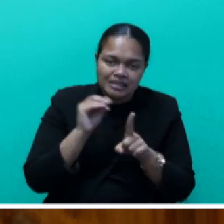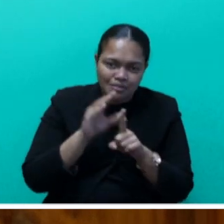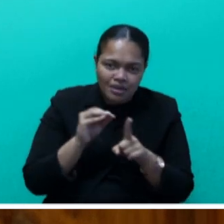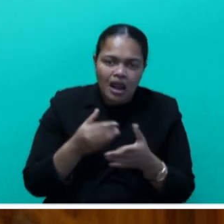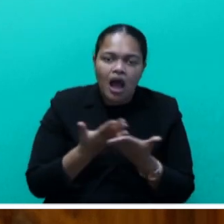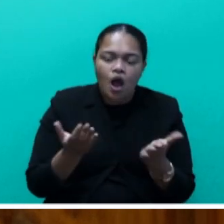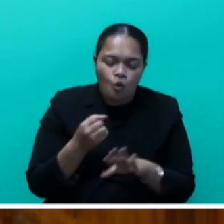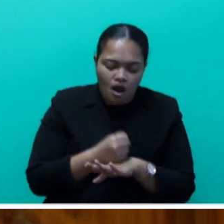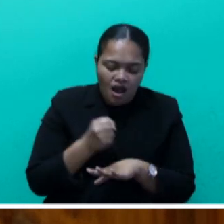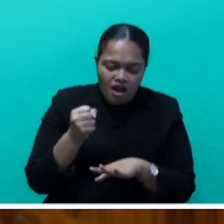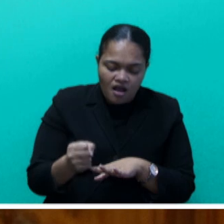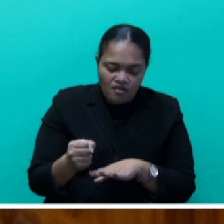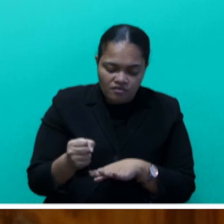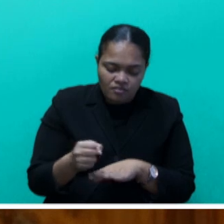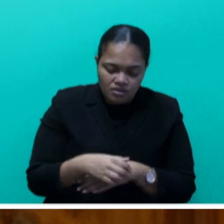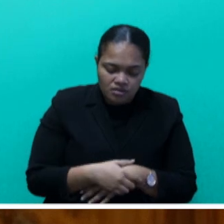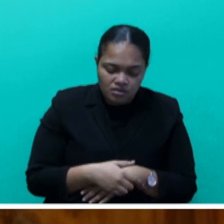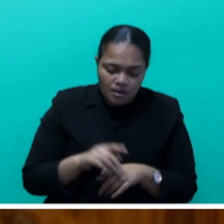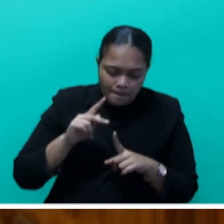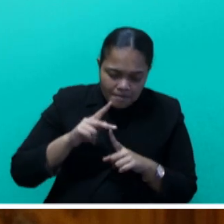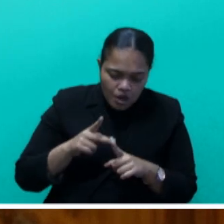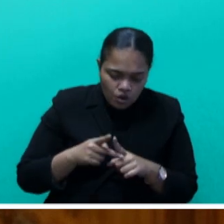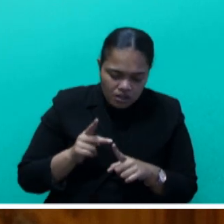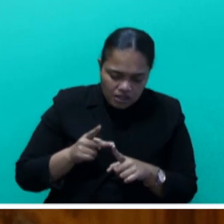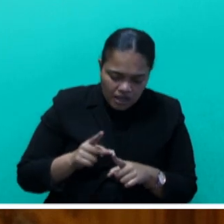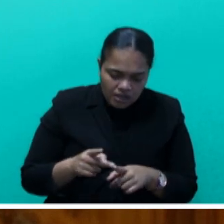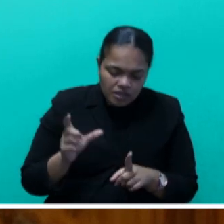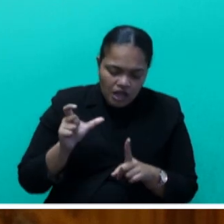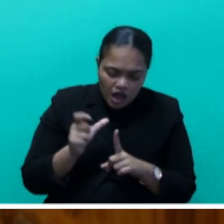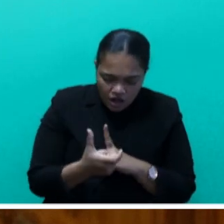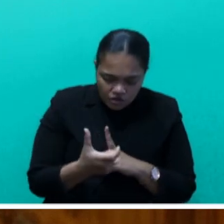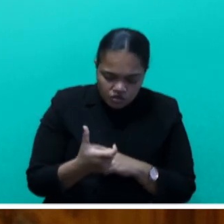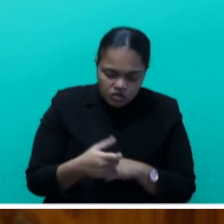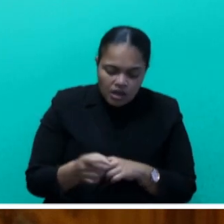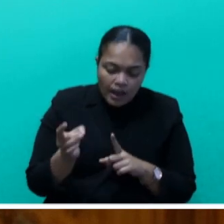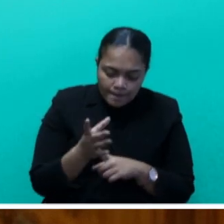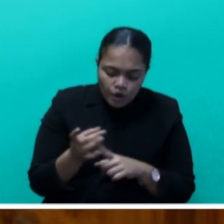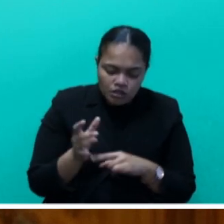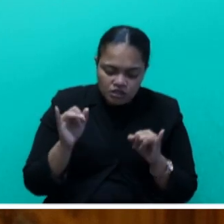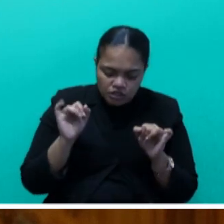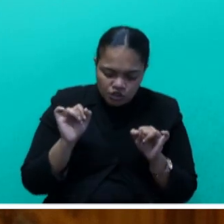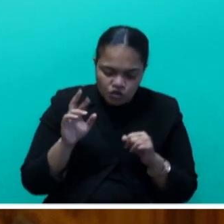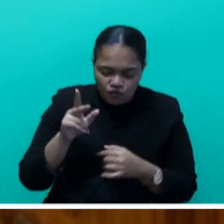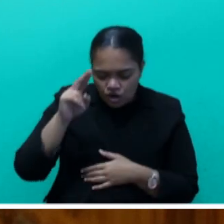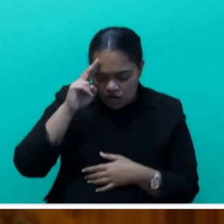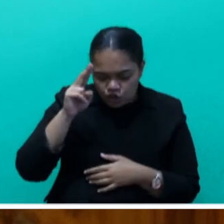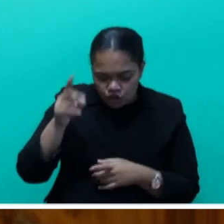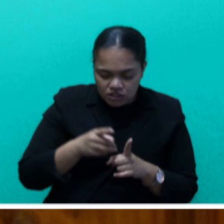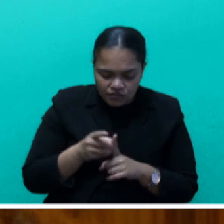how government has yet again prioritized culture as an important issue for national development.